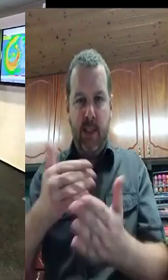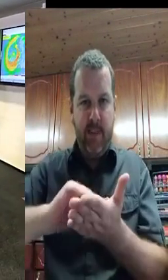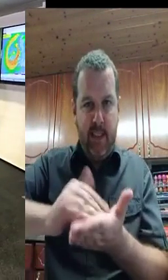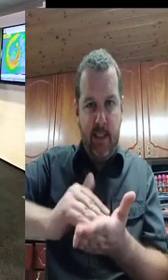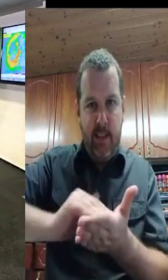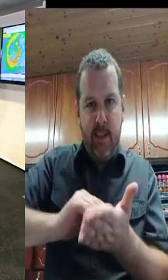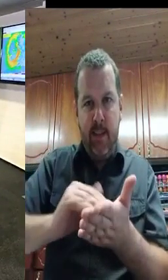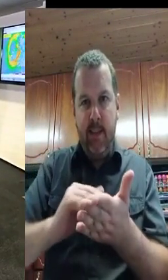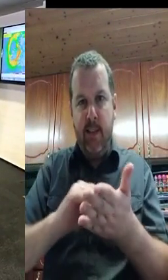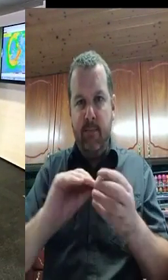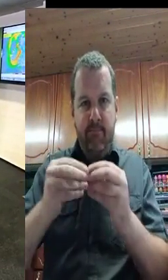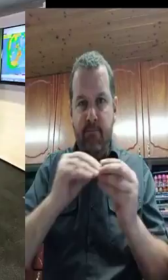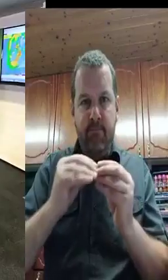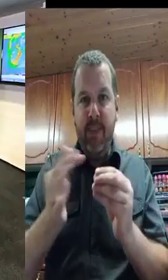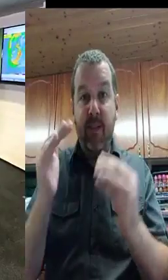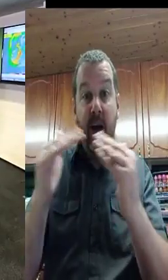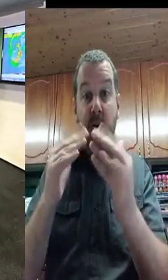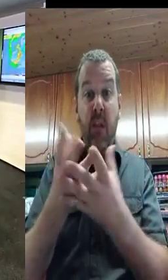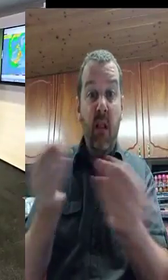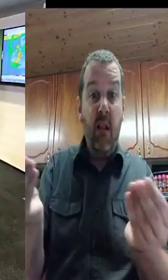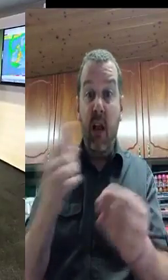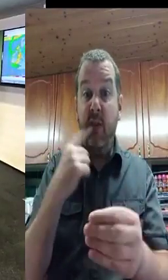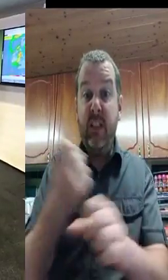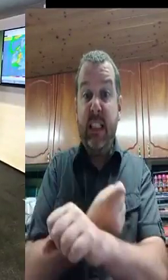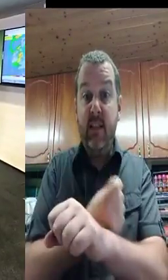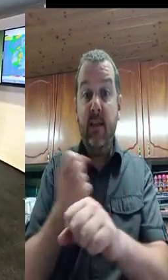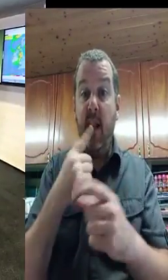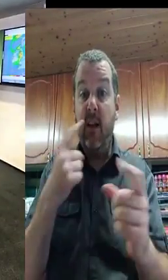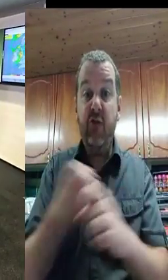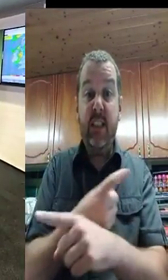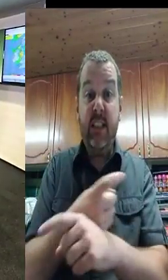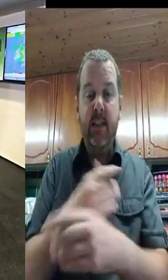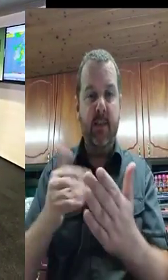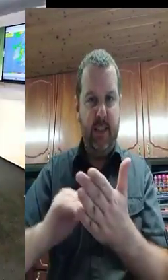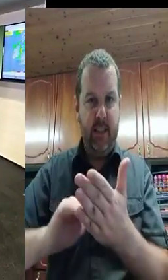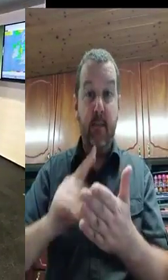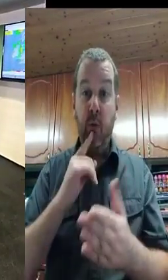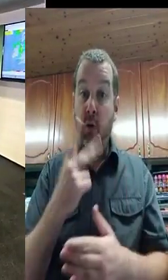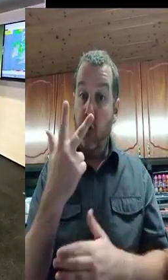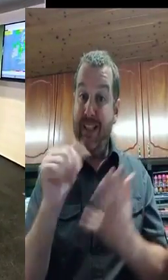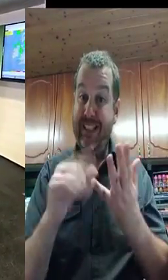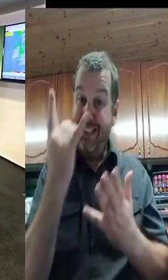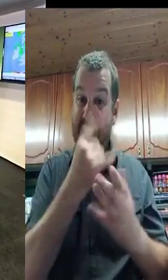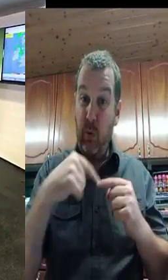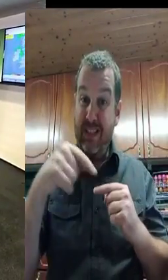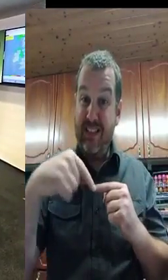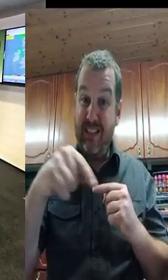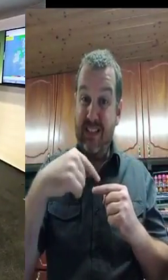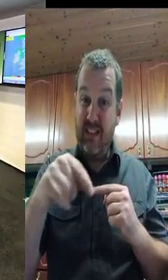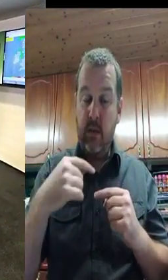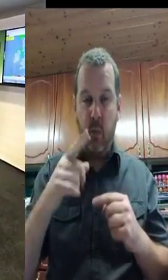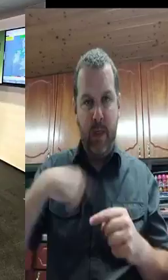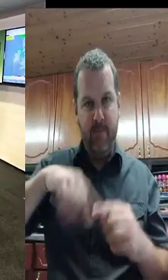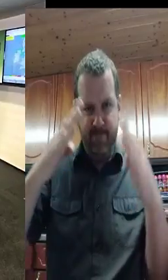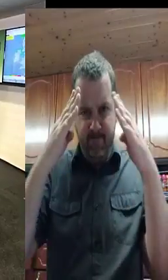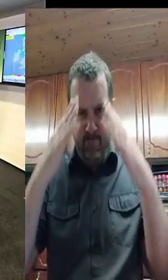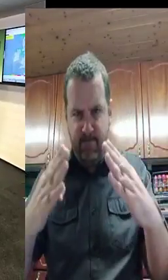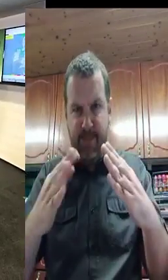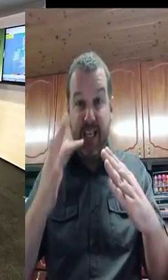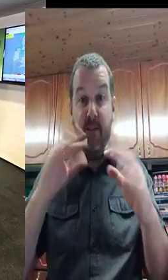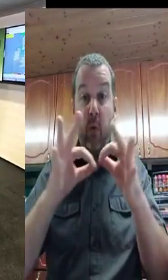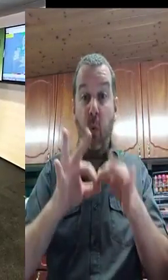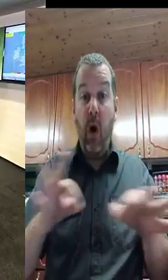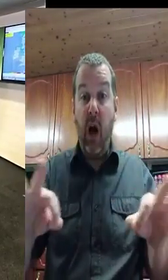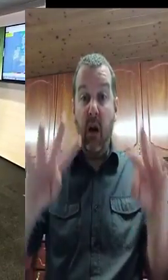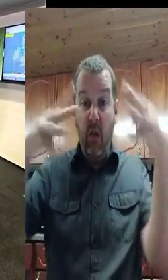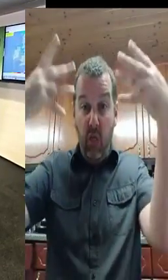Good afternoon. As you've been hearing over the past 24 hours, and in line with the policy surrounding the red weather warning, bus air and school